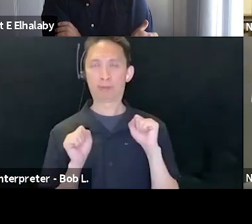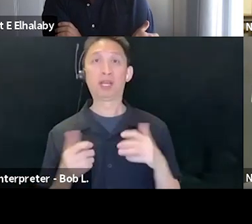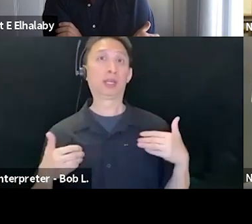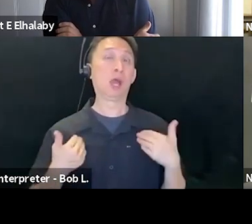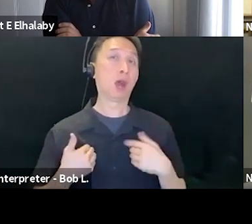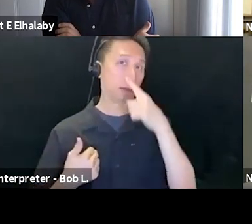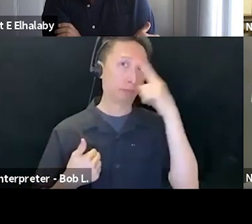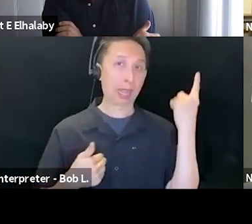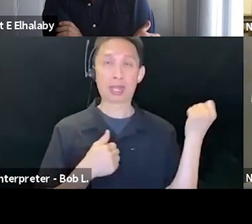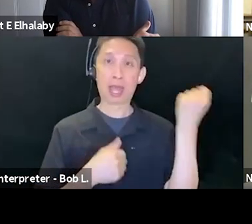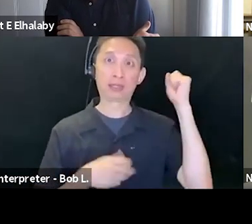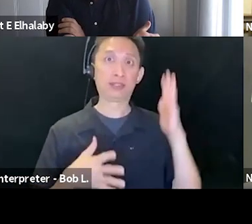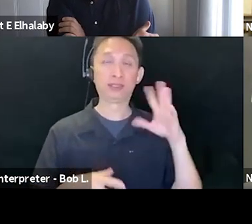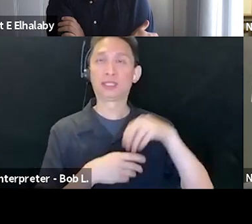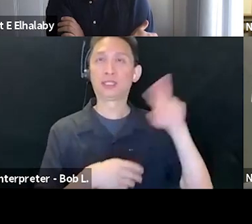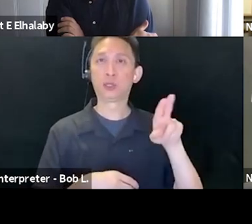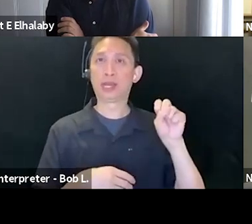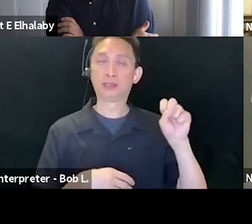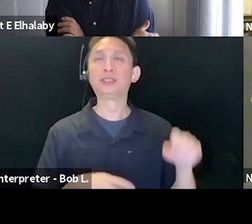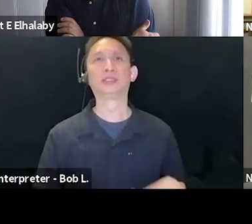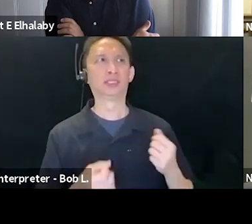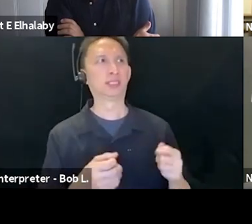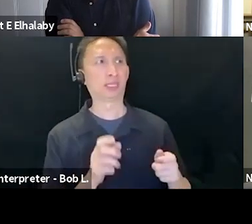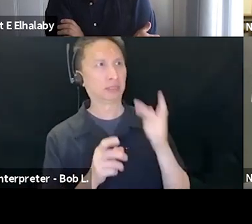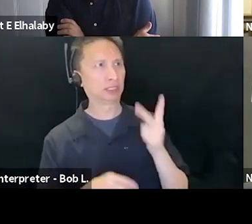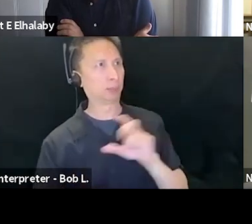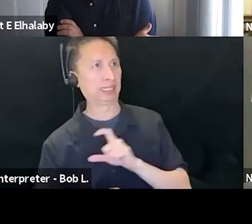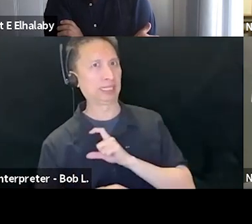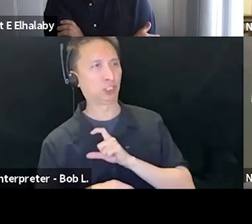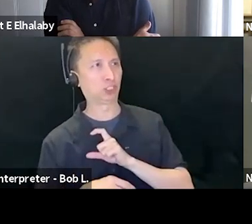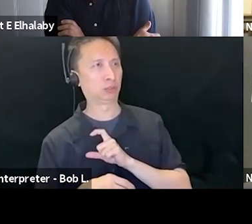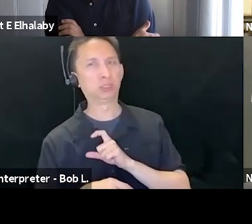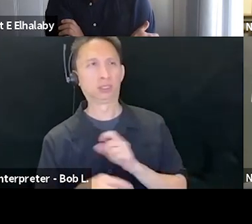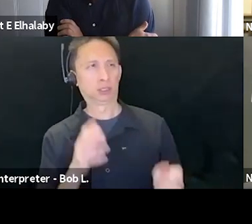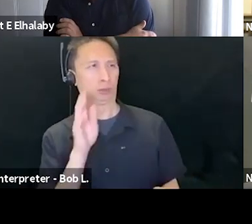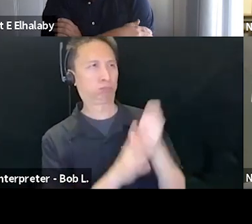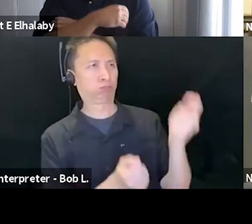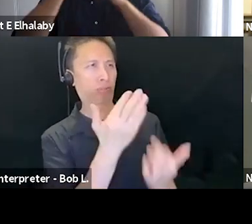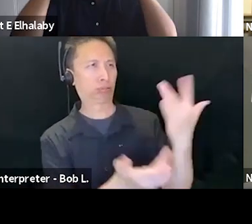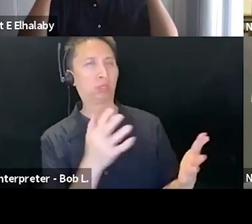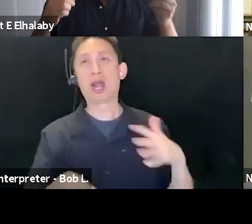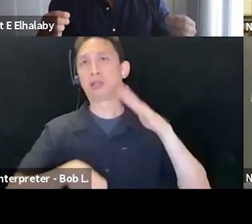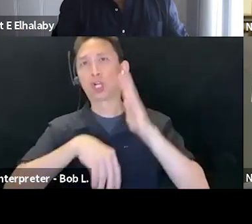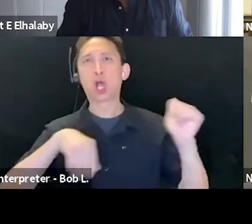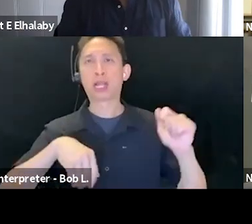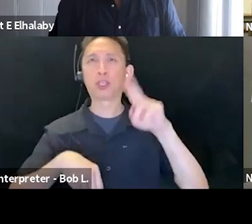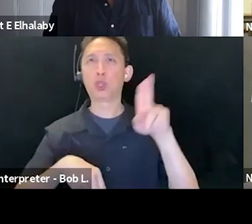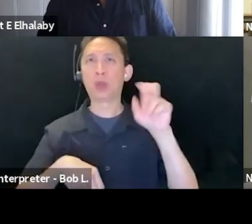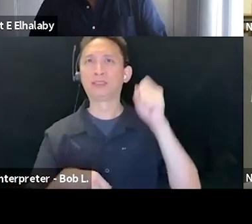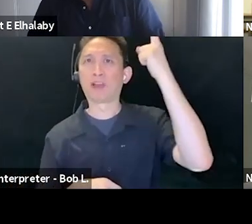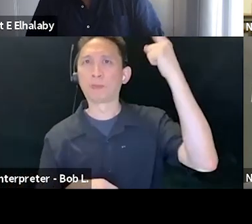activists in the US are burning down police stations and calling out the United States, that's not just